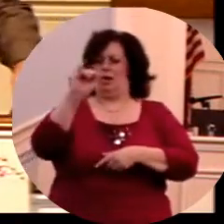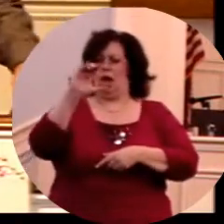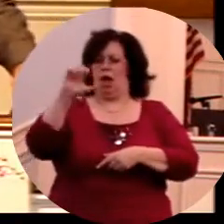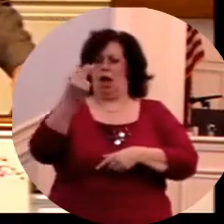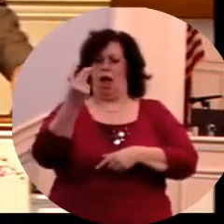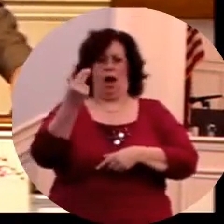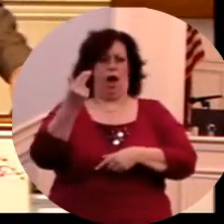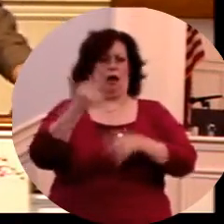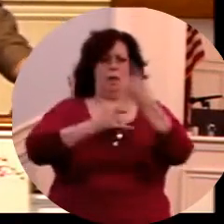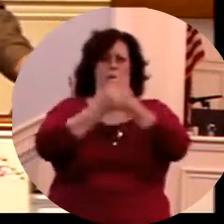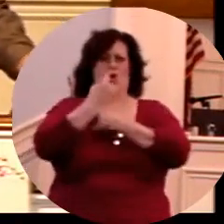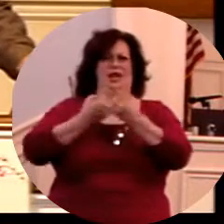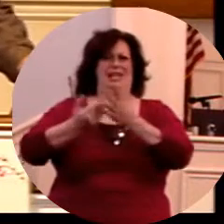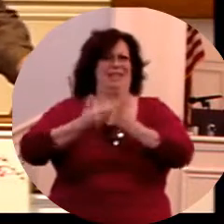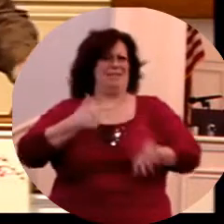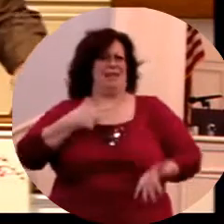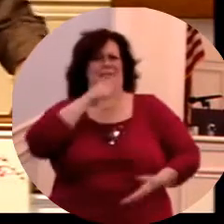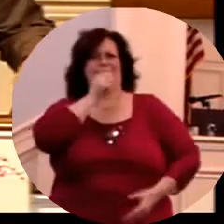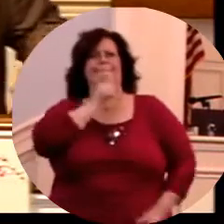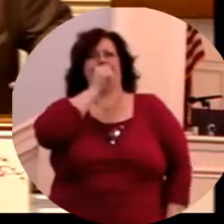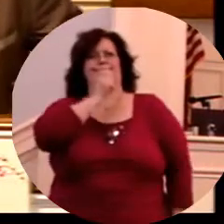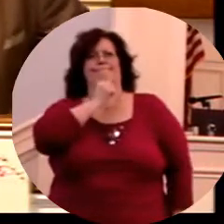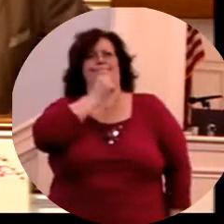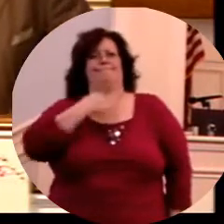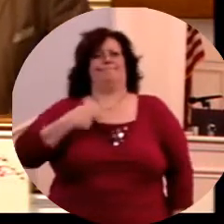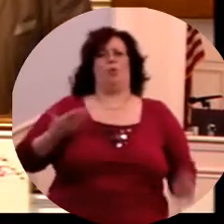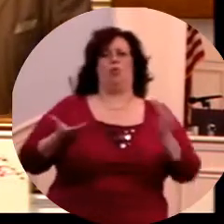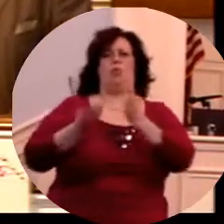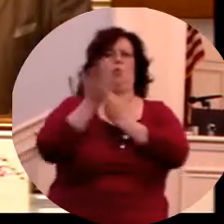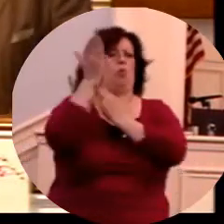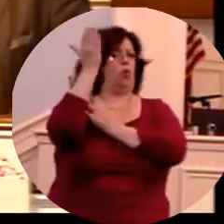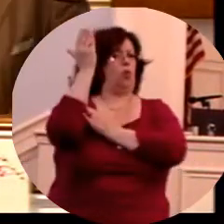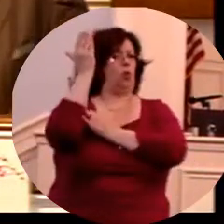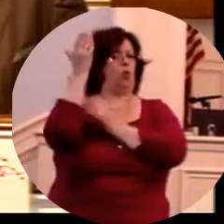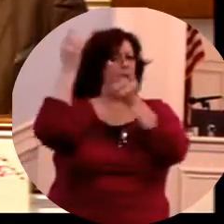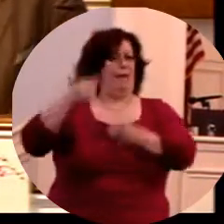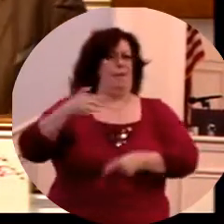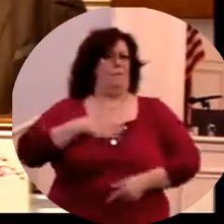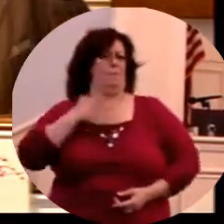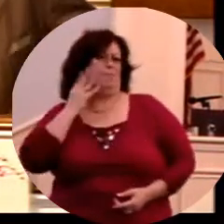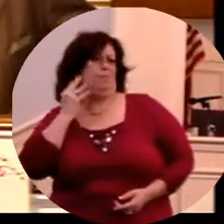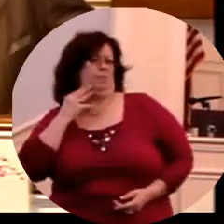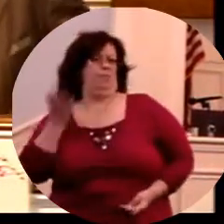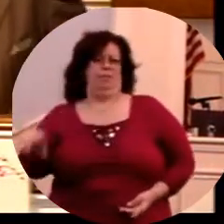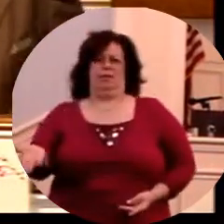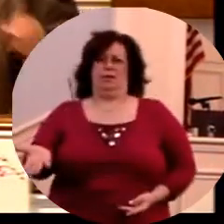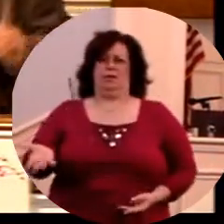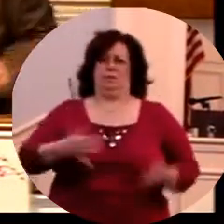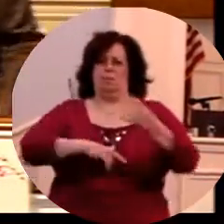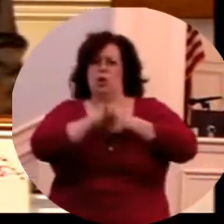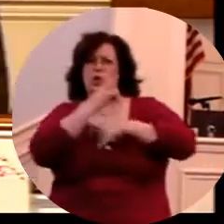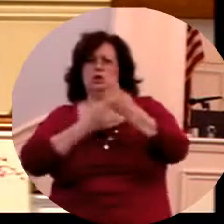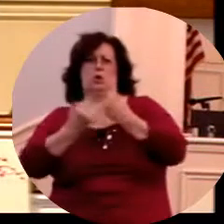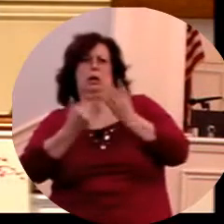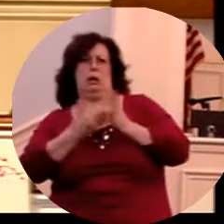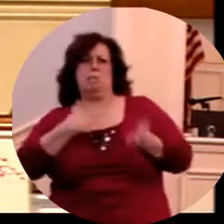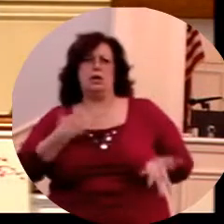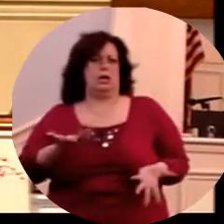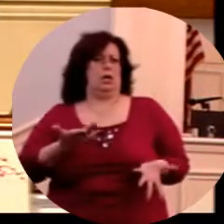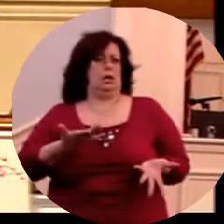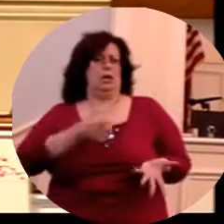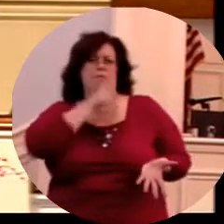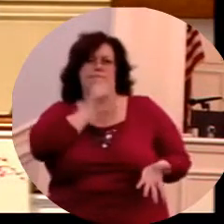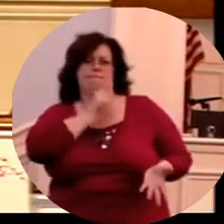Iconom, at Lystra, what persecutions I endured. Yea, but out of them, but what persecutions I